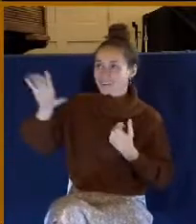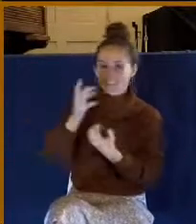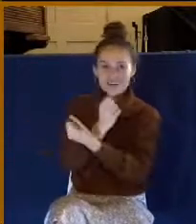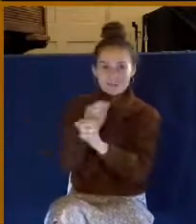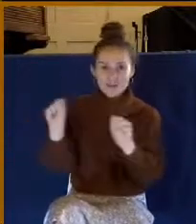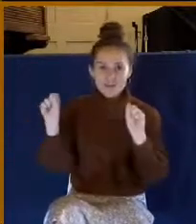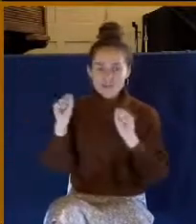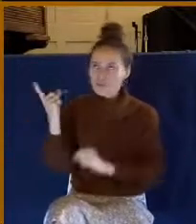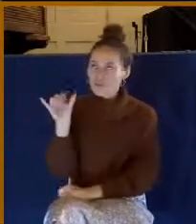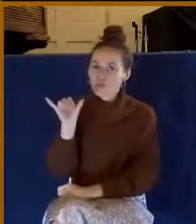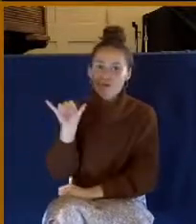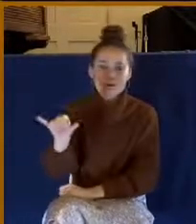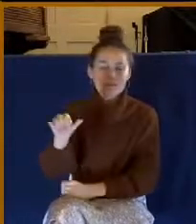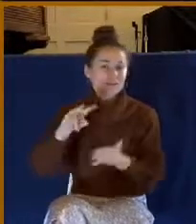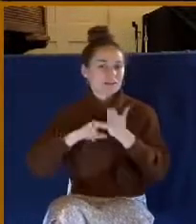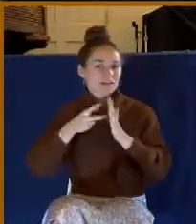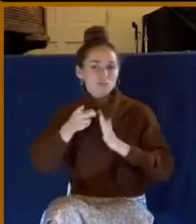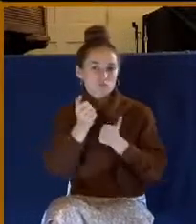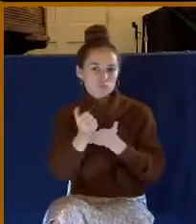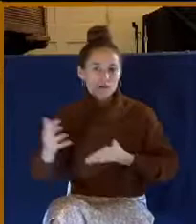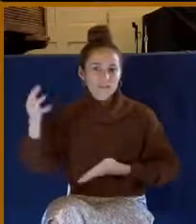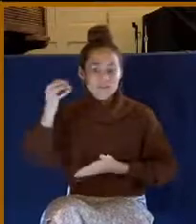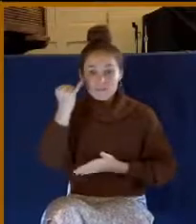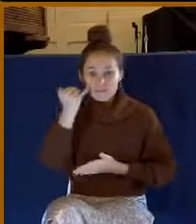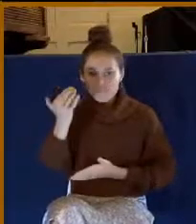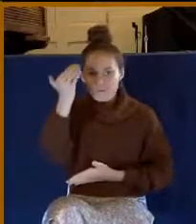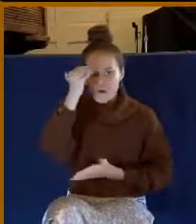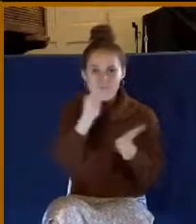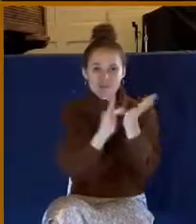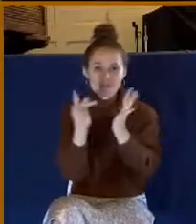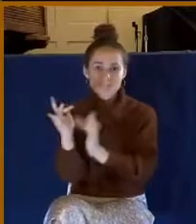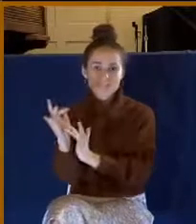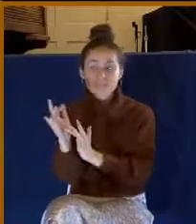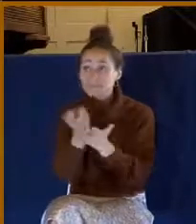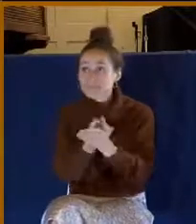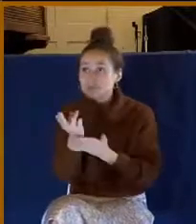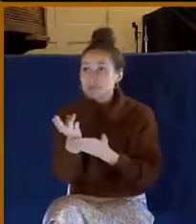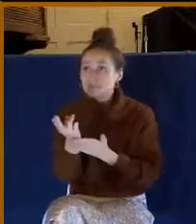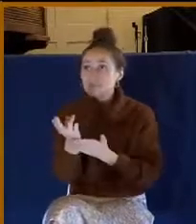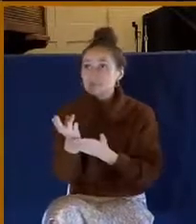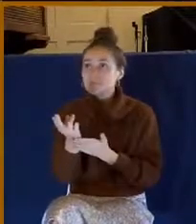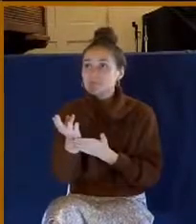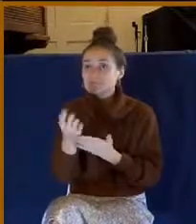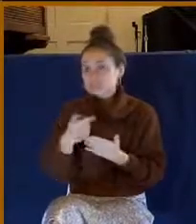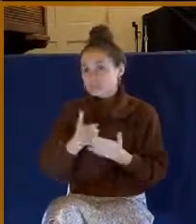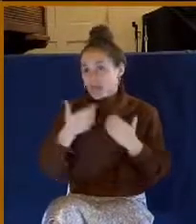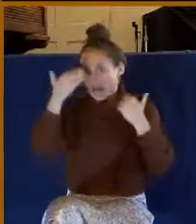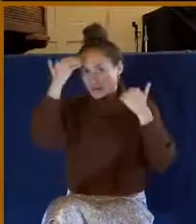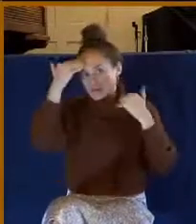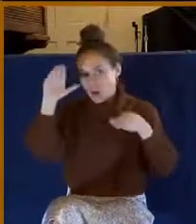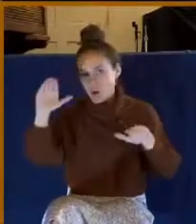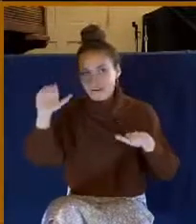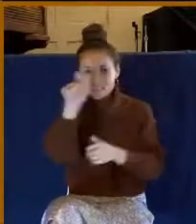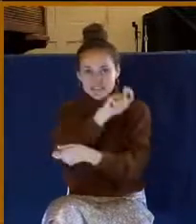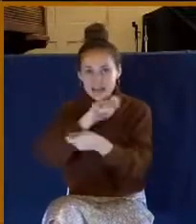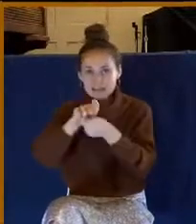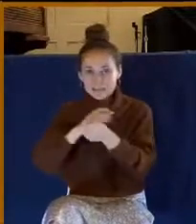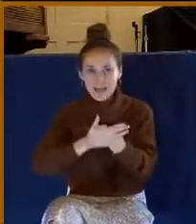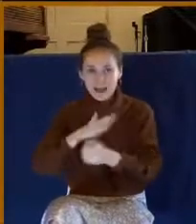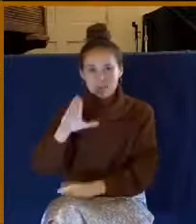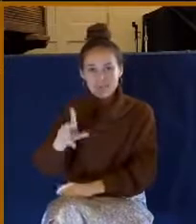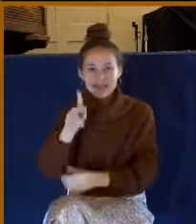if you know Jesus. You're rich. I'm not sure what I'm, I'm honest when I say this, I don't know what I have in the bank. My wife takes care of all that.